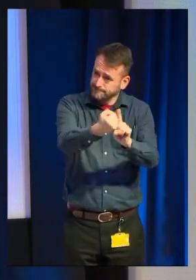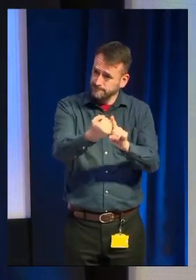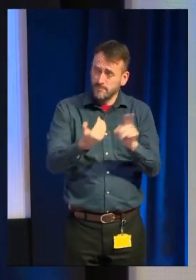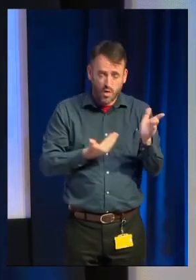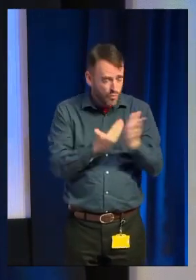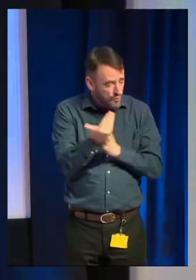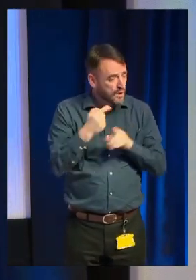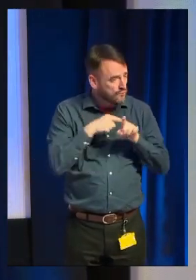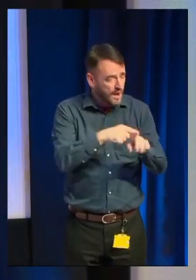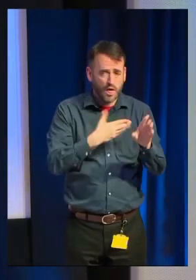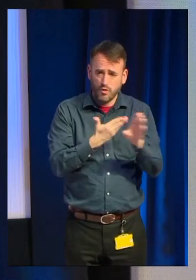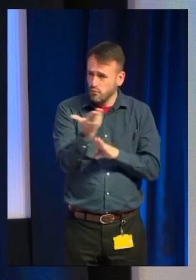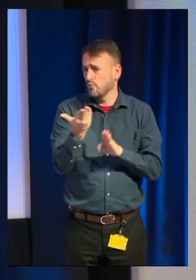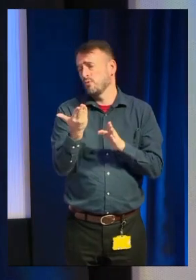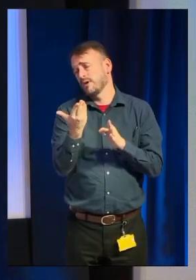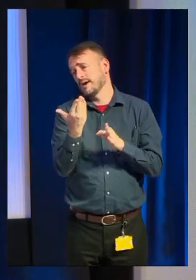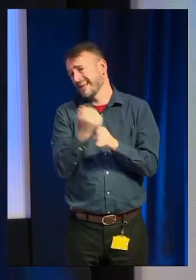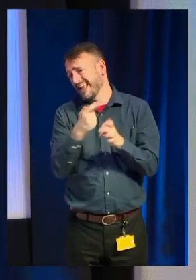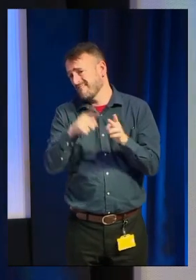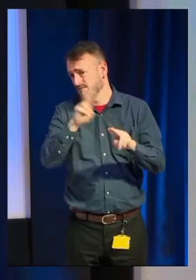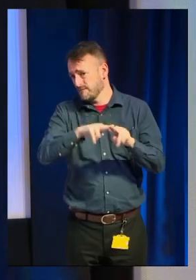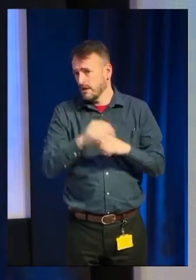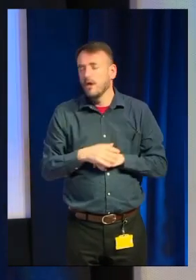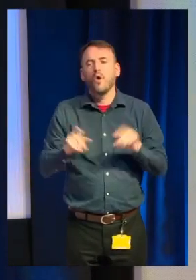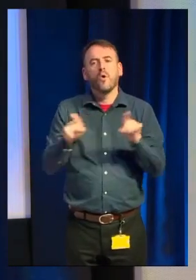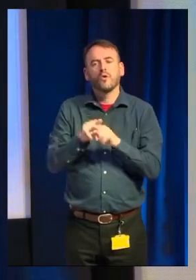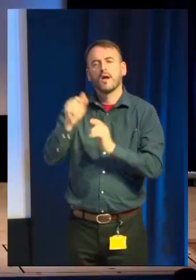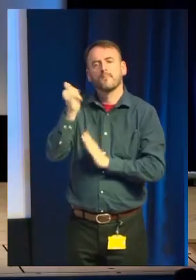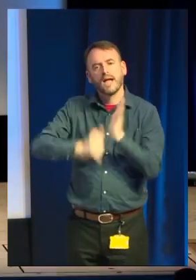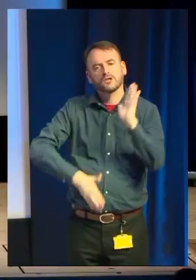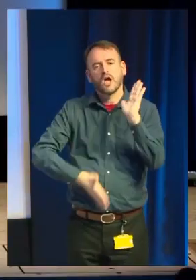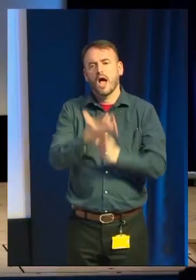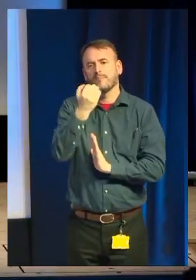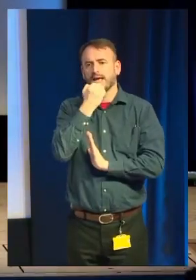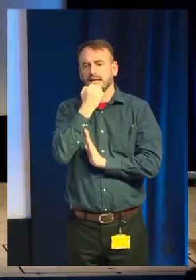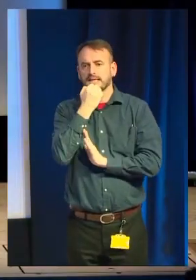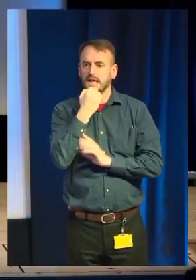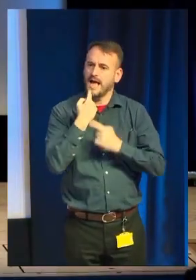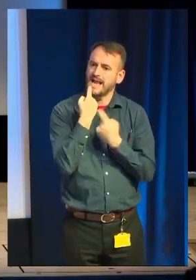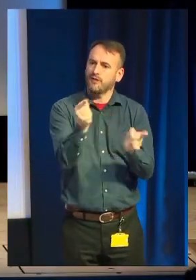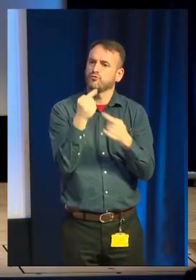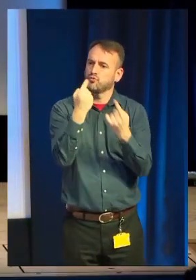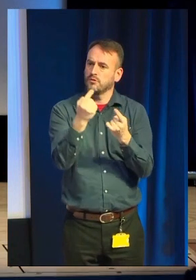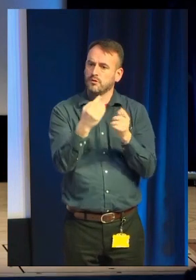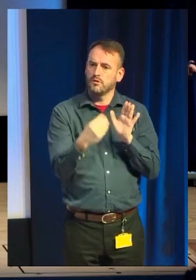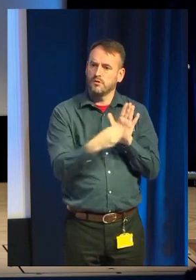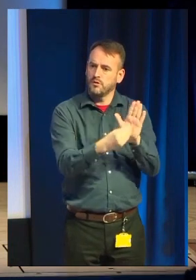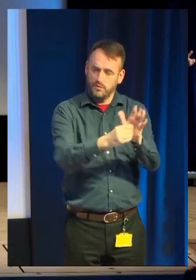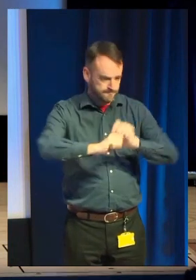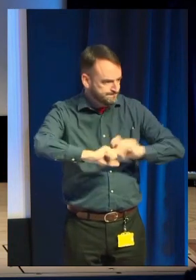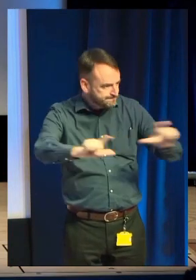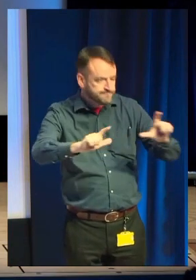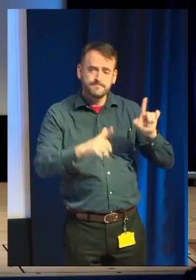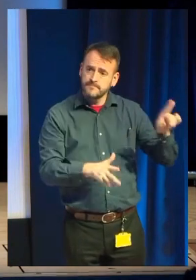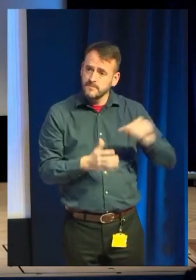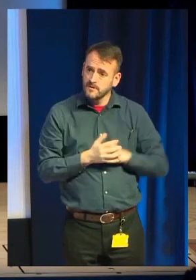as announcements as regularly as we can. The last couple are within a month or so. So it looks like